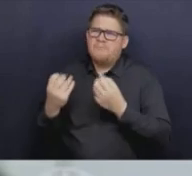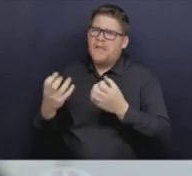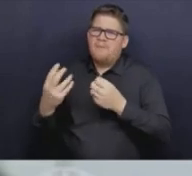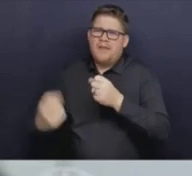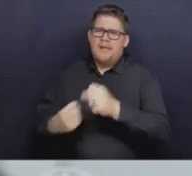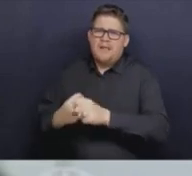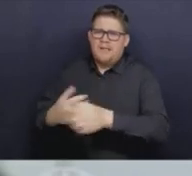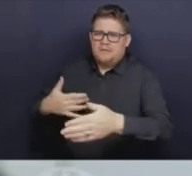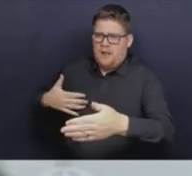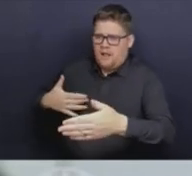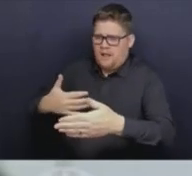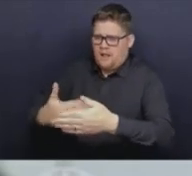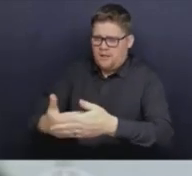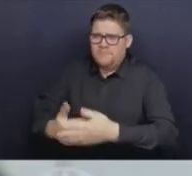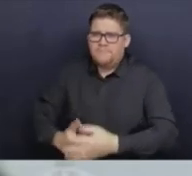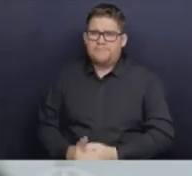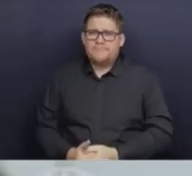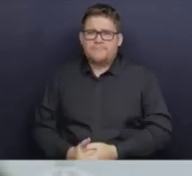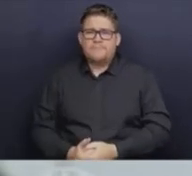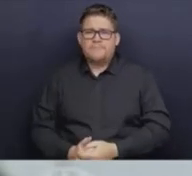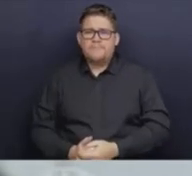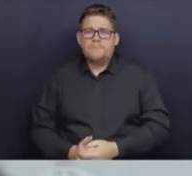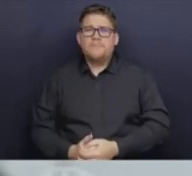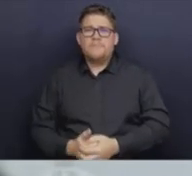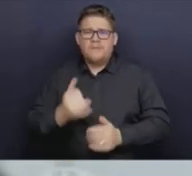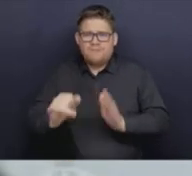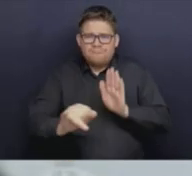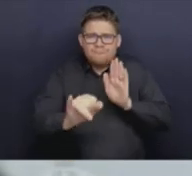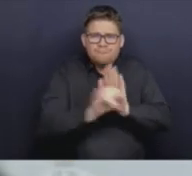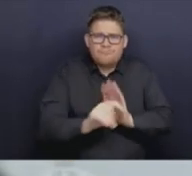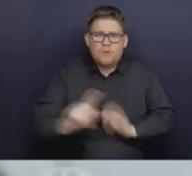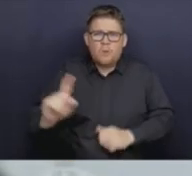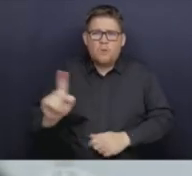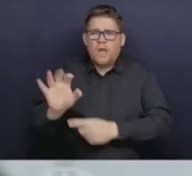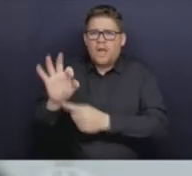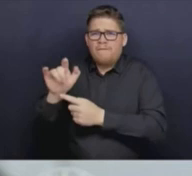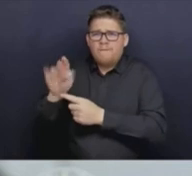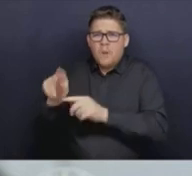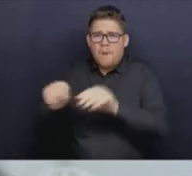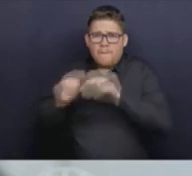different parts of the province. So we can break it down by health authority and geography as well.